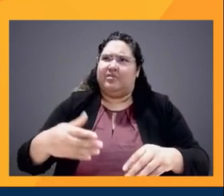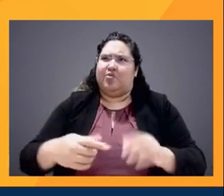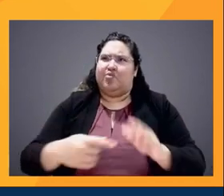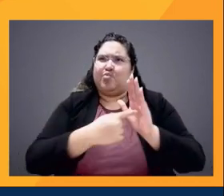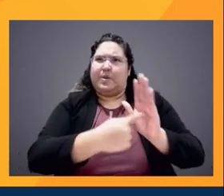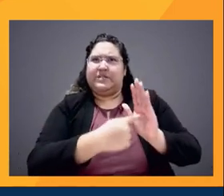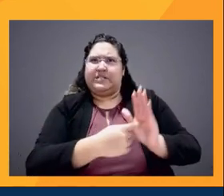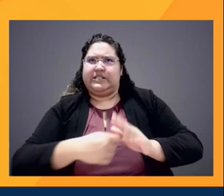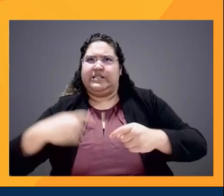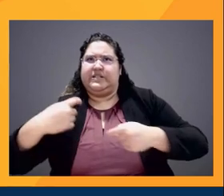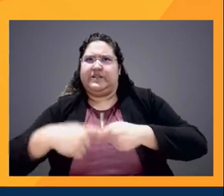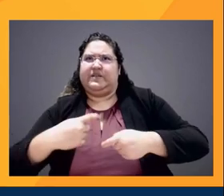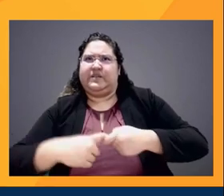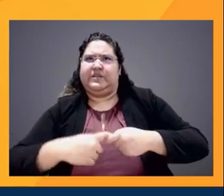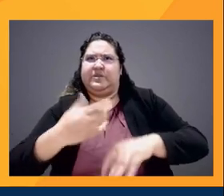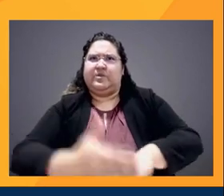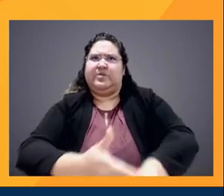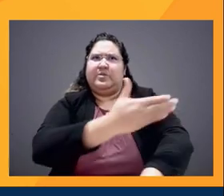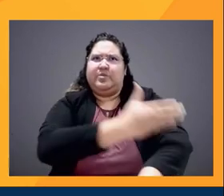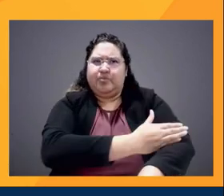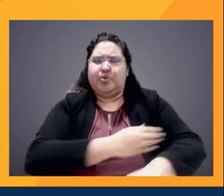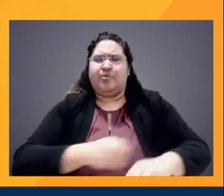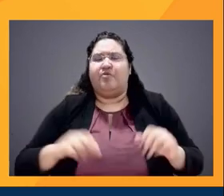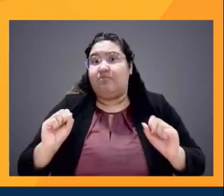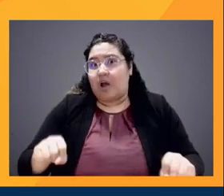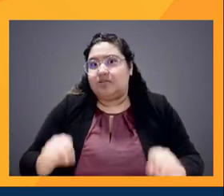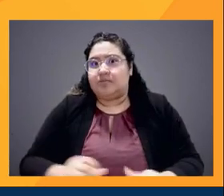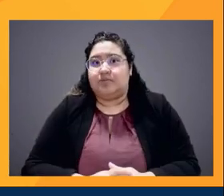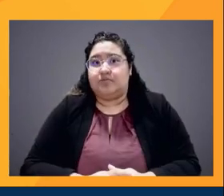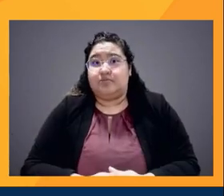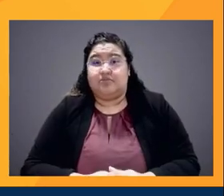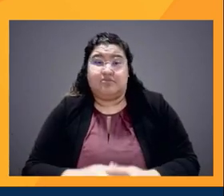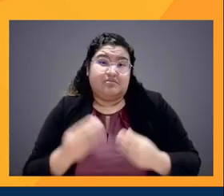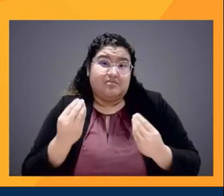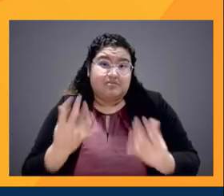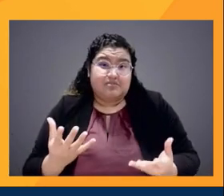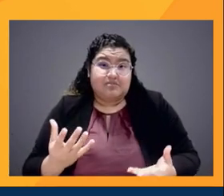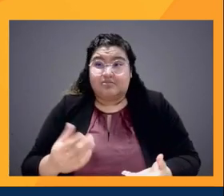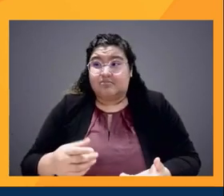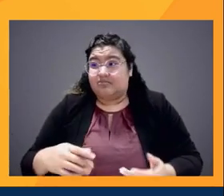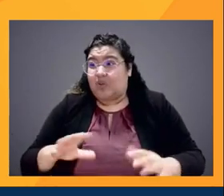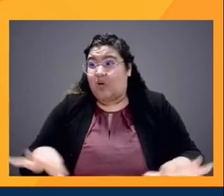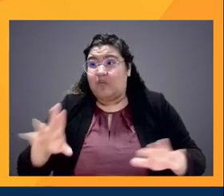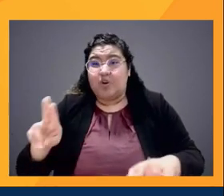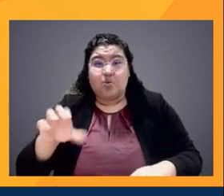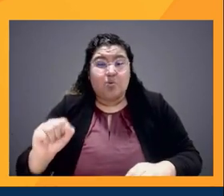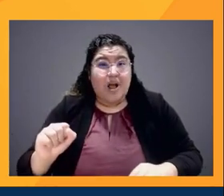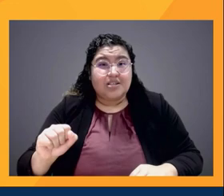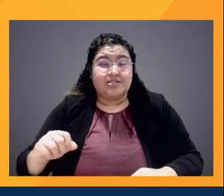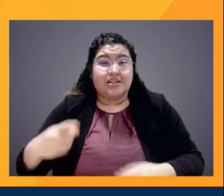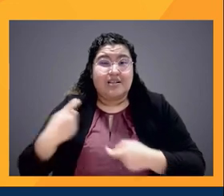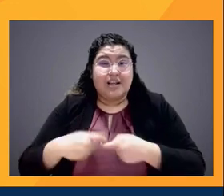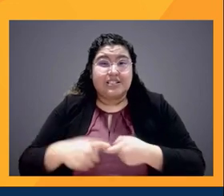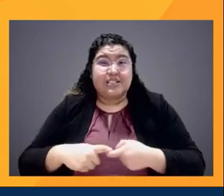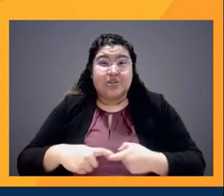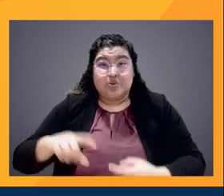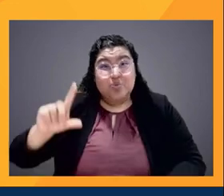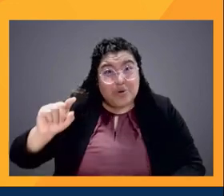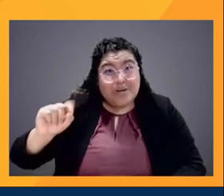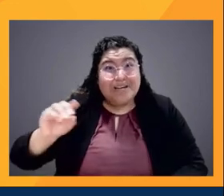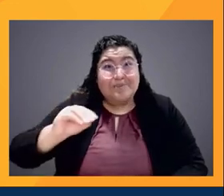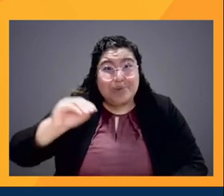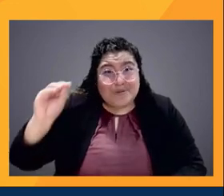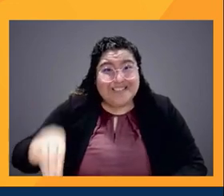as he said, that Latinos account for nearly 20% of America's population, but less than 6% of the characters on